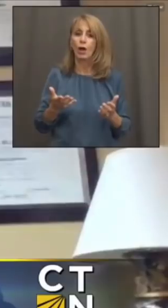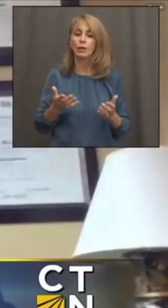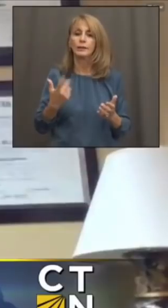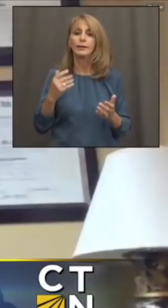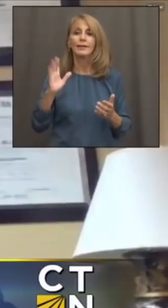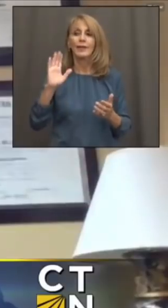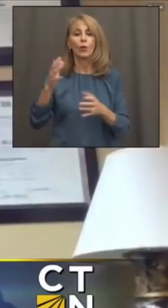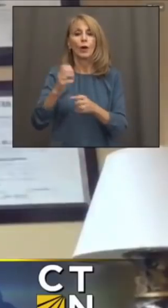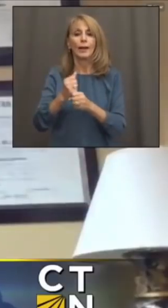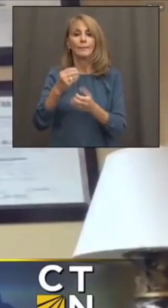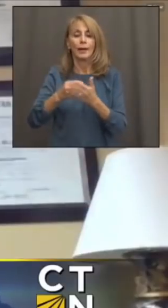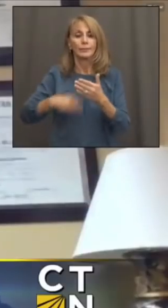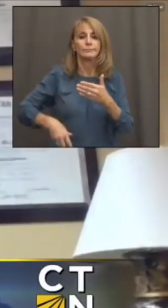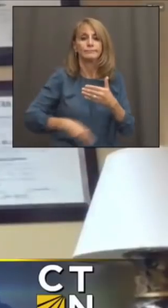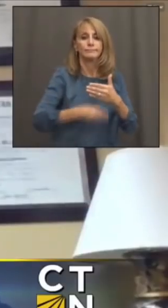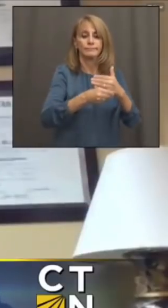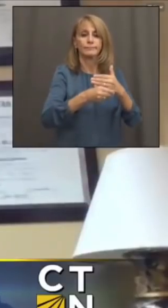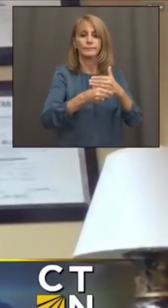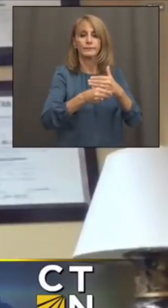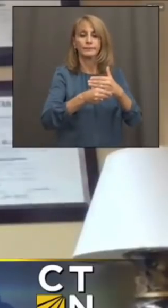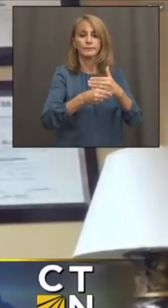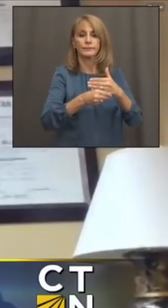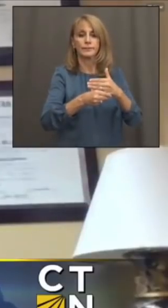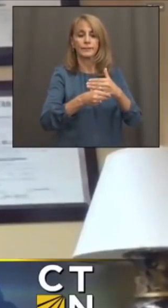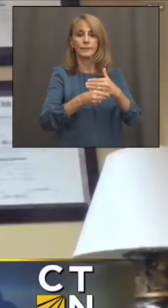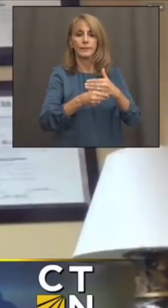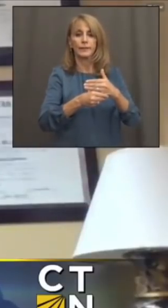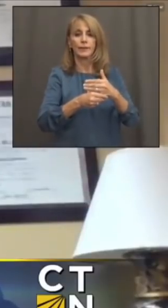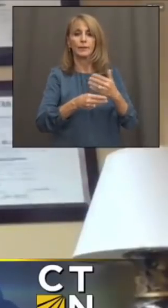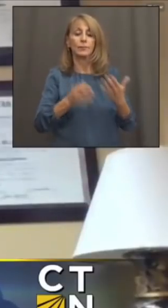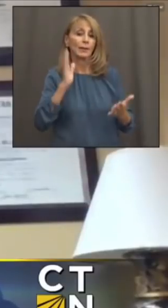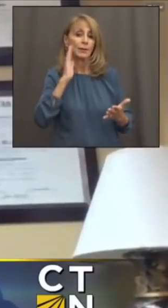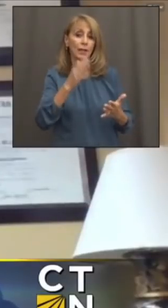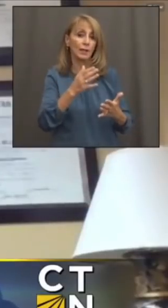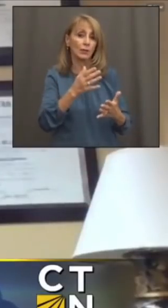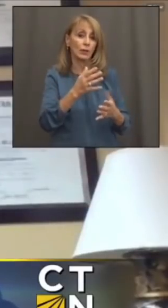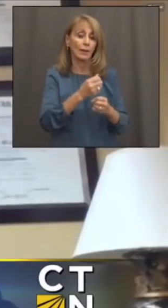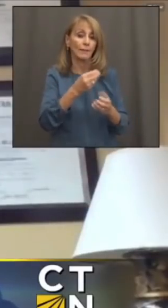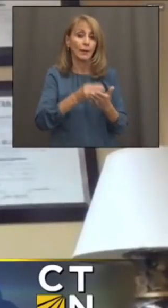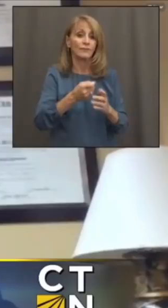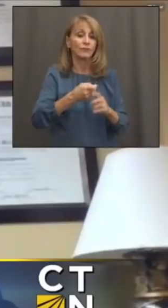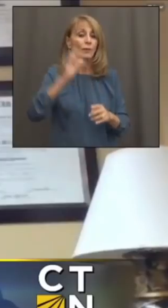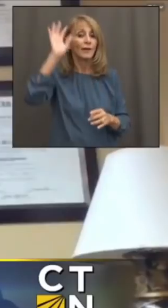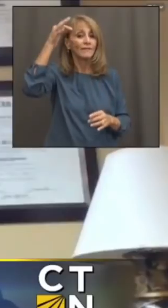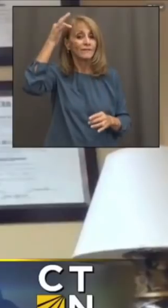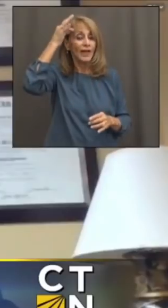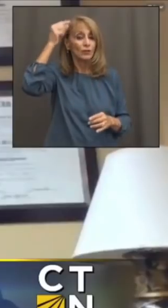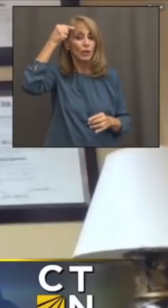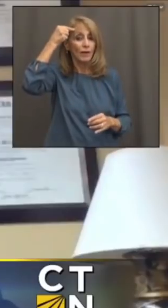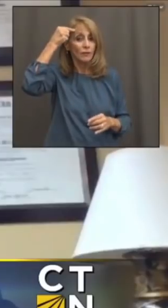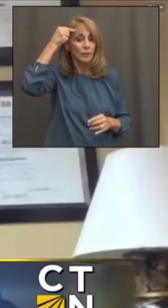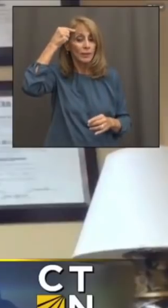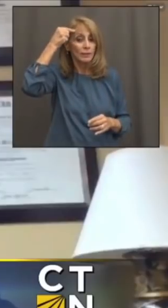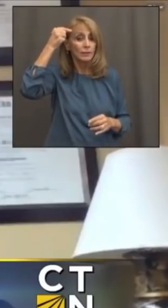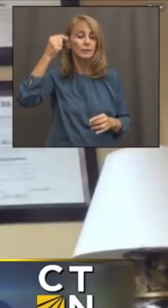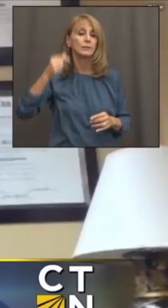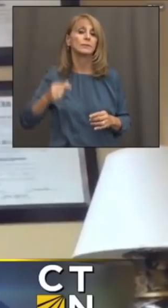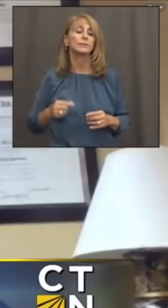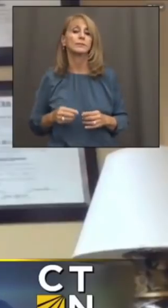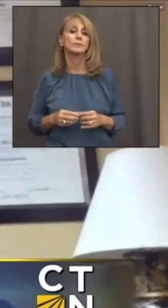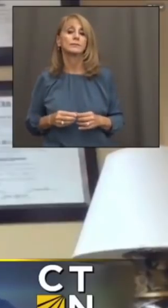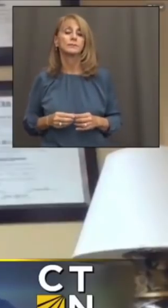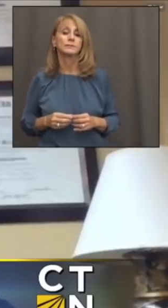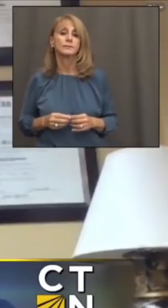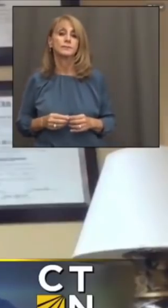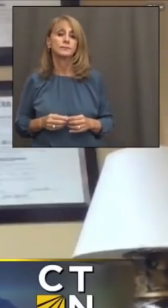that they currently receive or not be receiving from the federal government. Again, we have